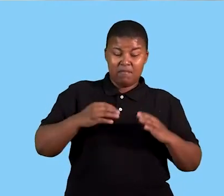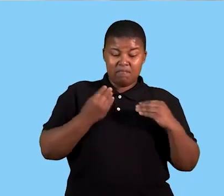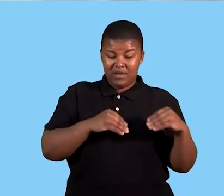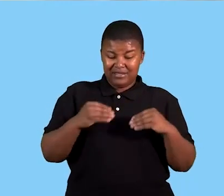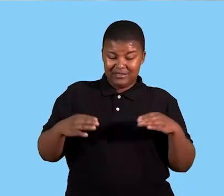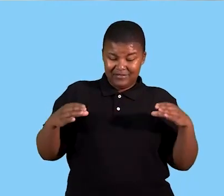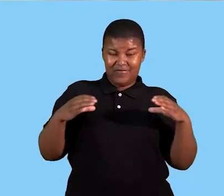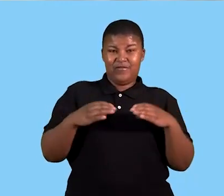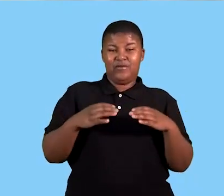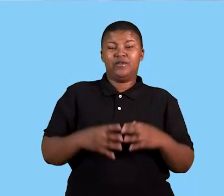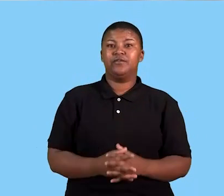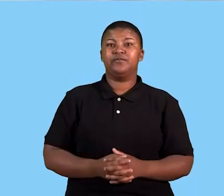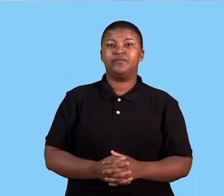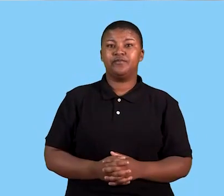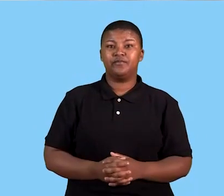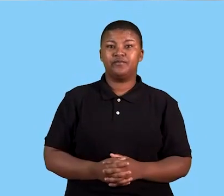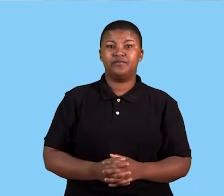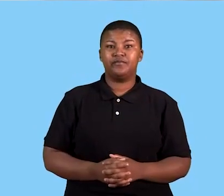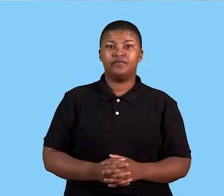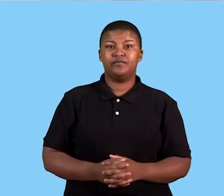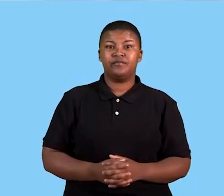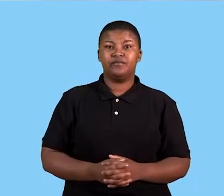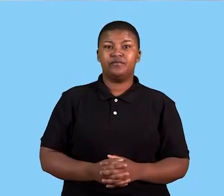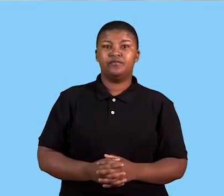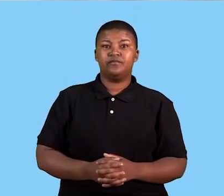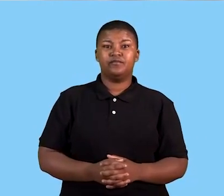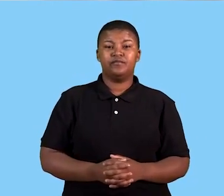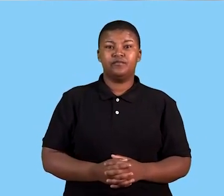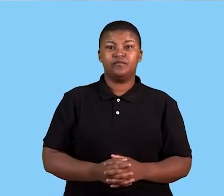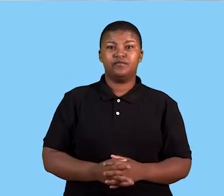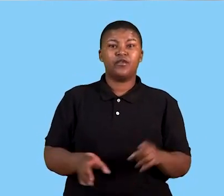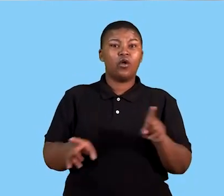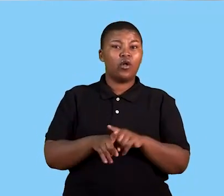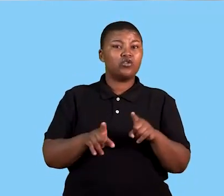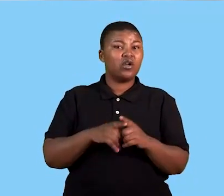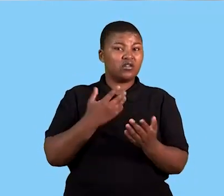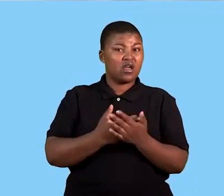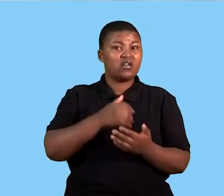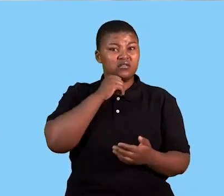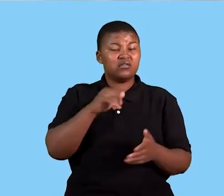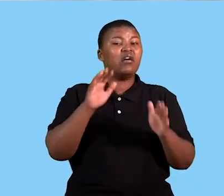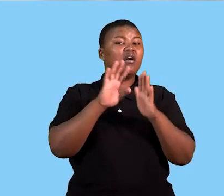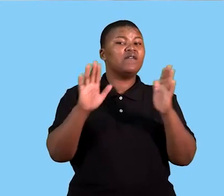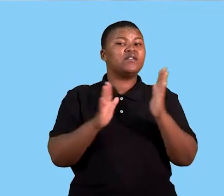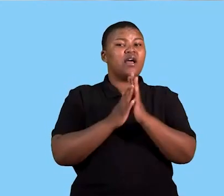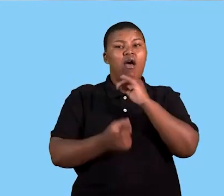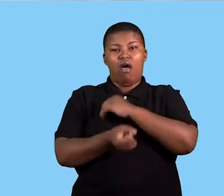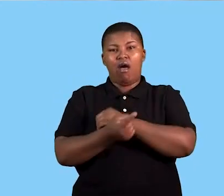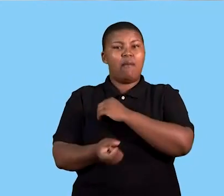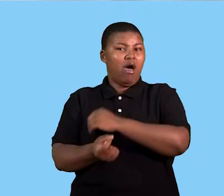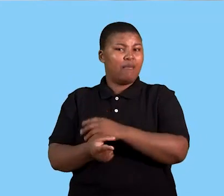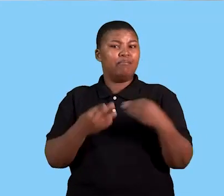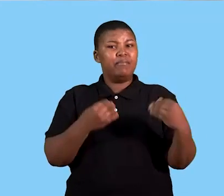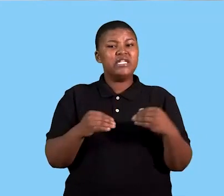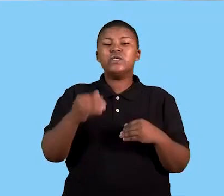walls of the business. Then we can also say that it's all the affairs that happens in the business that is